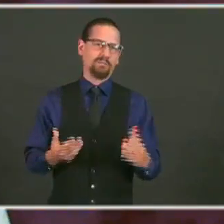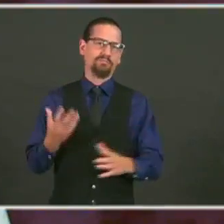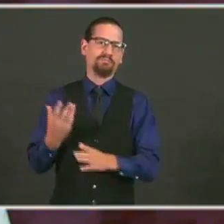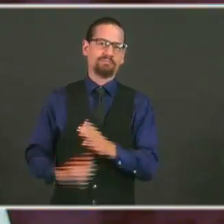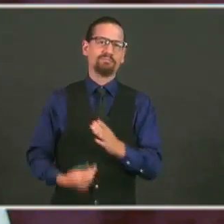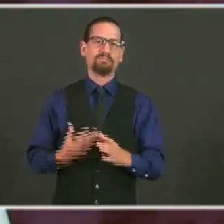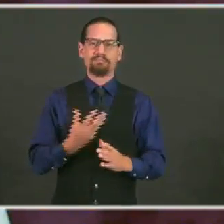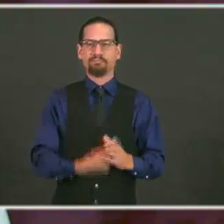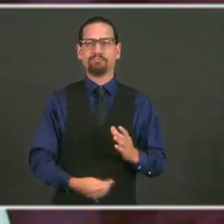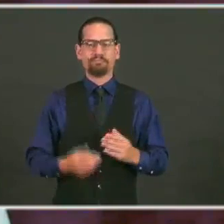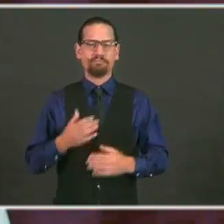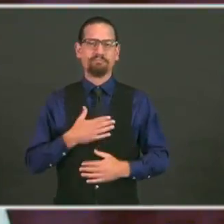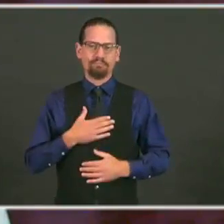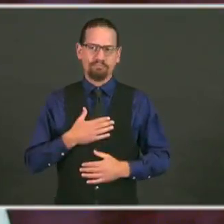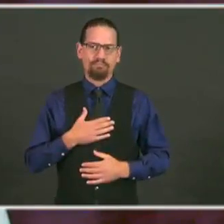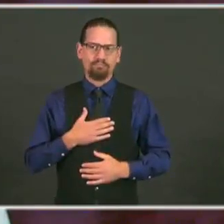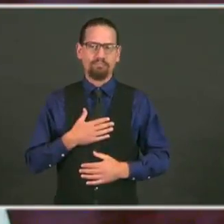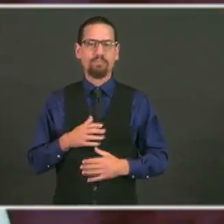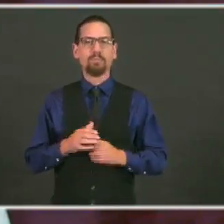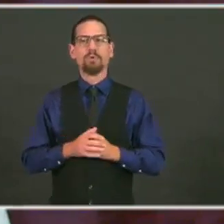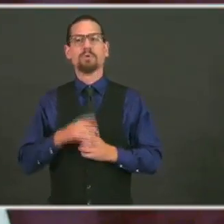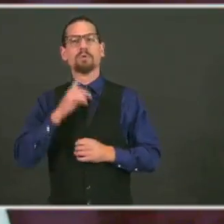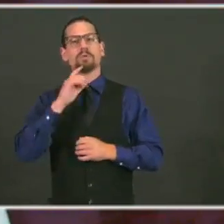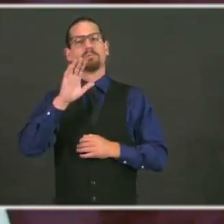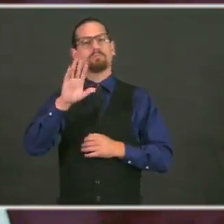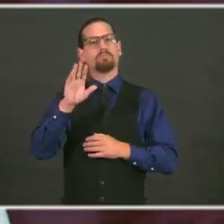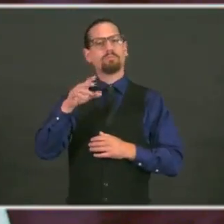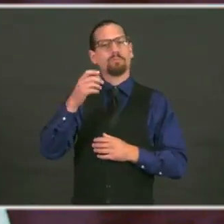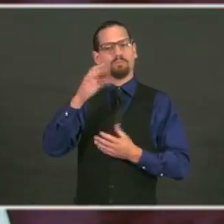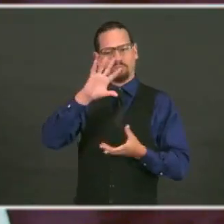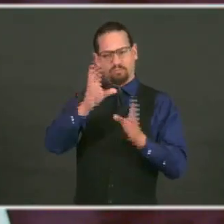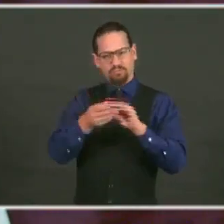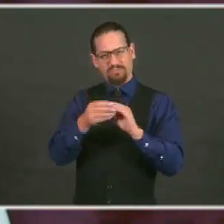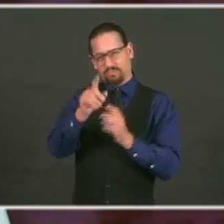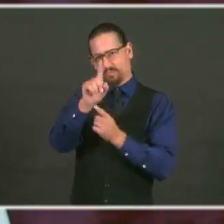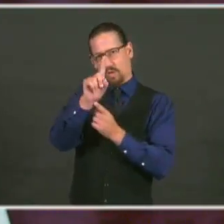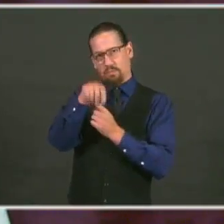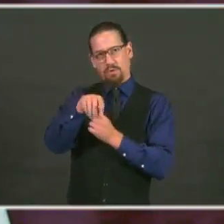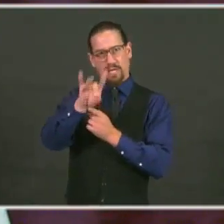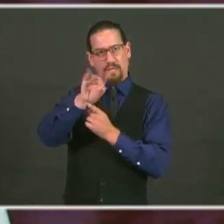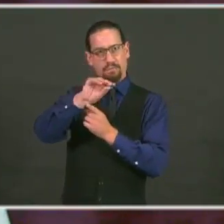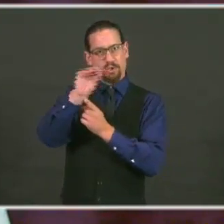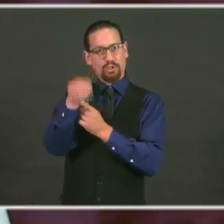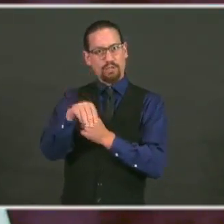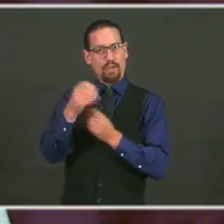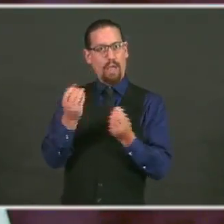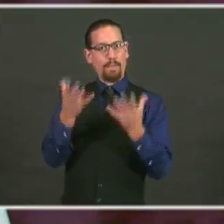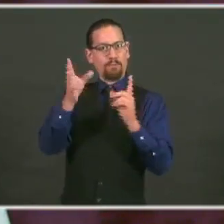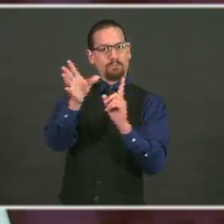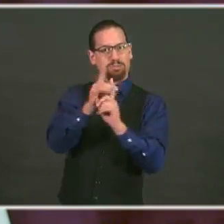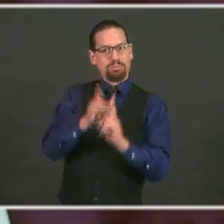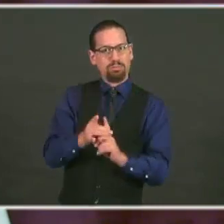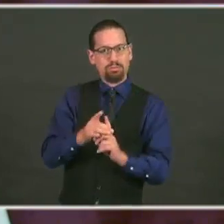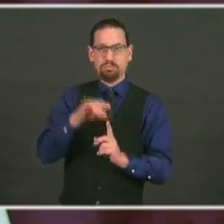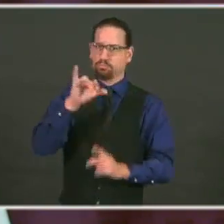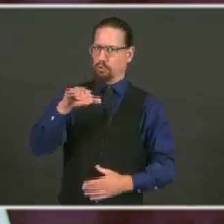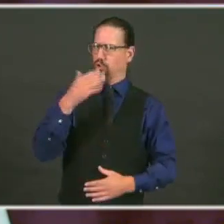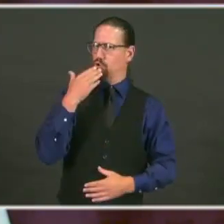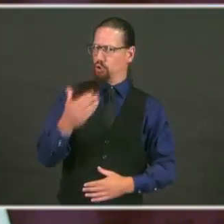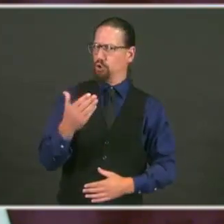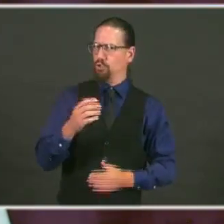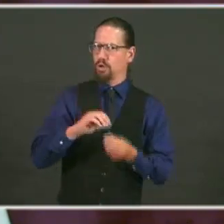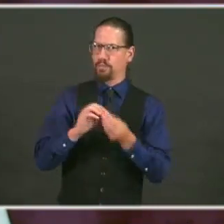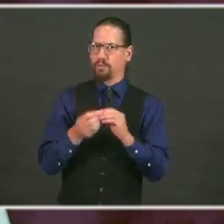% is a very good number. It's, you know, we want to be certainly below 5